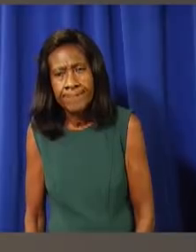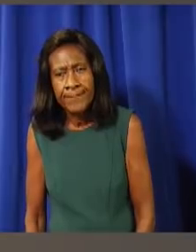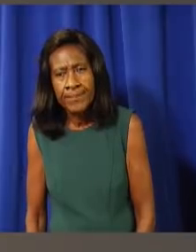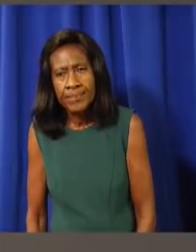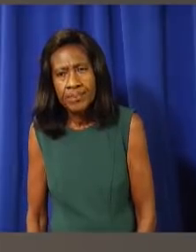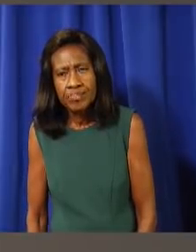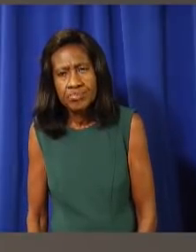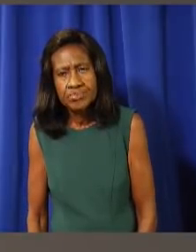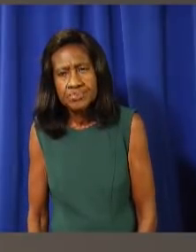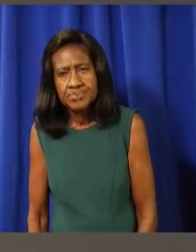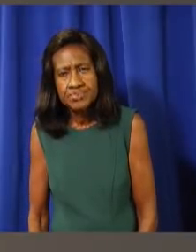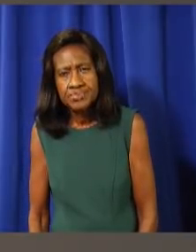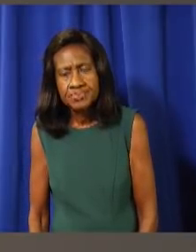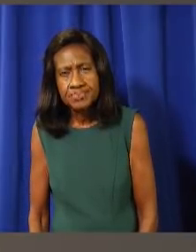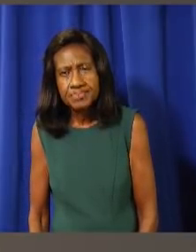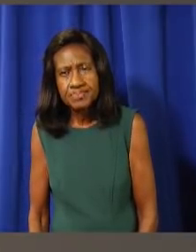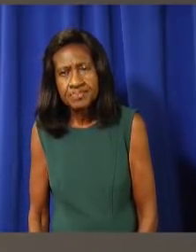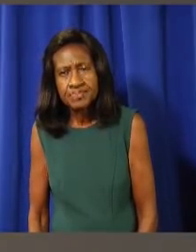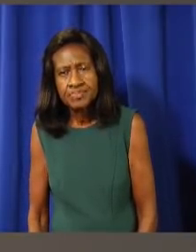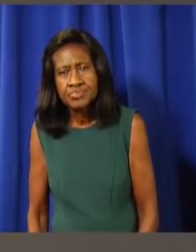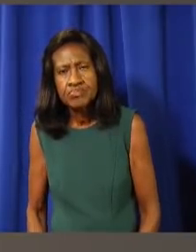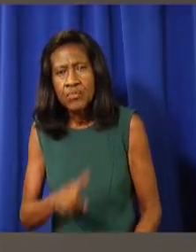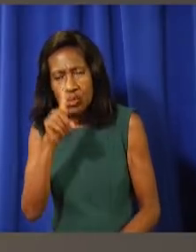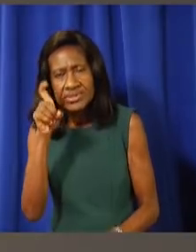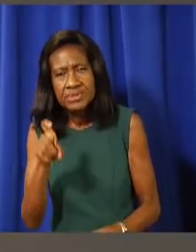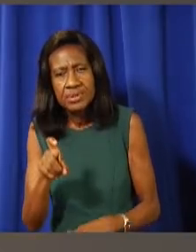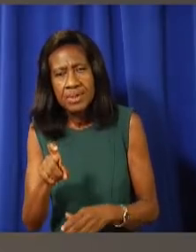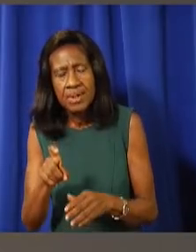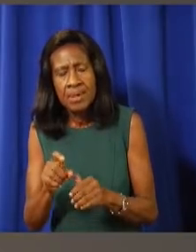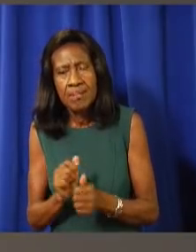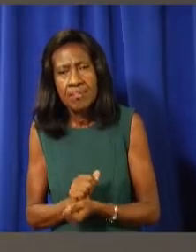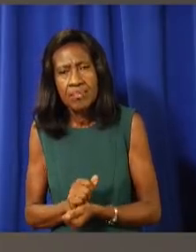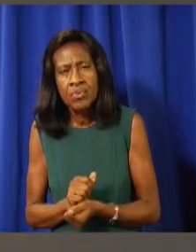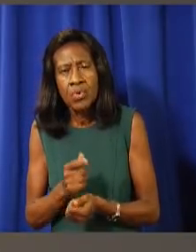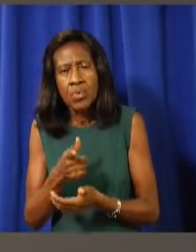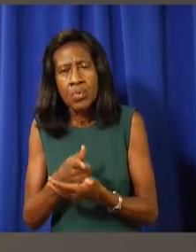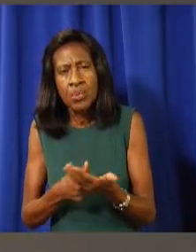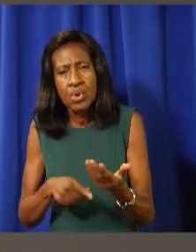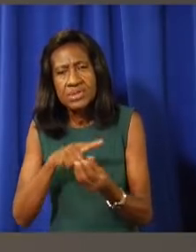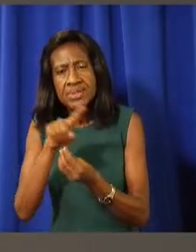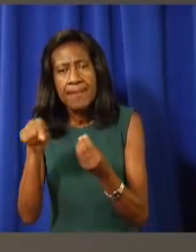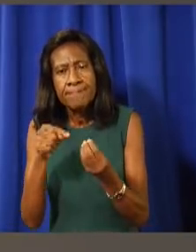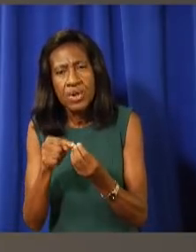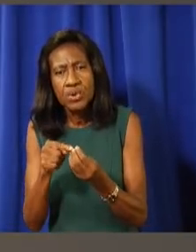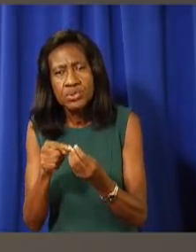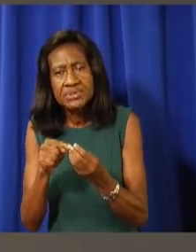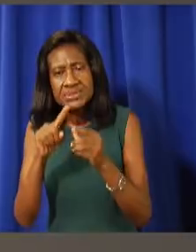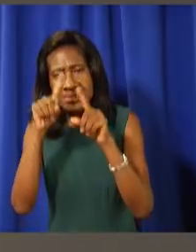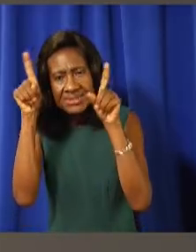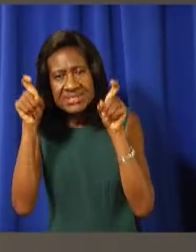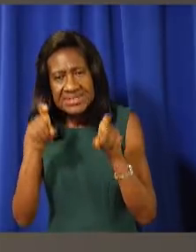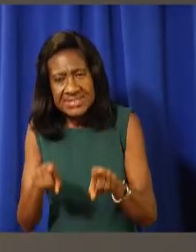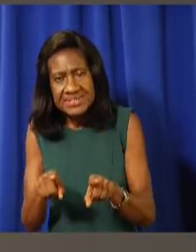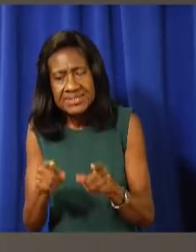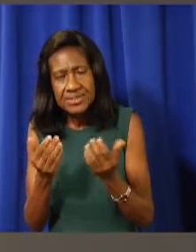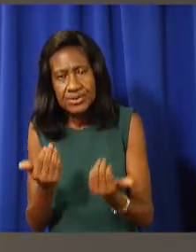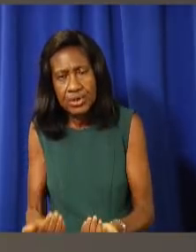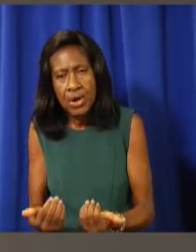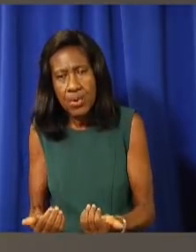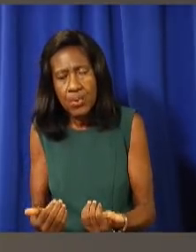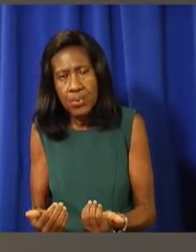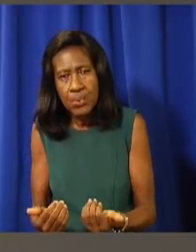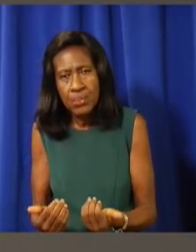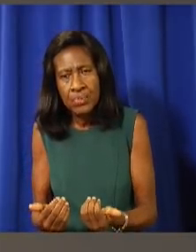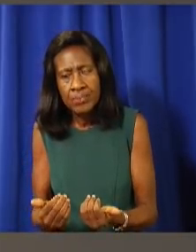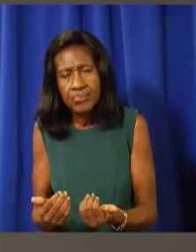period to do the testing. How is that going in terms of resources and the expertise of the people who are doing the PCR tests? I've run